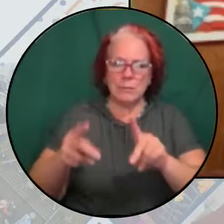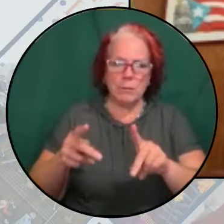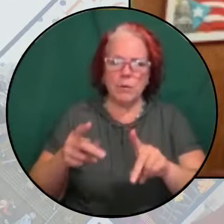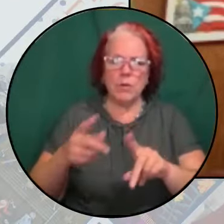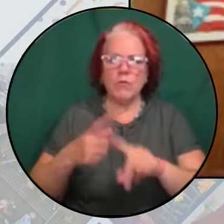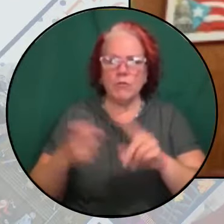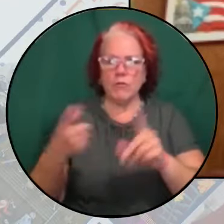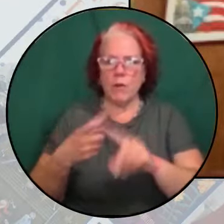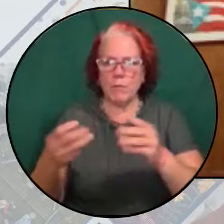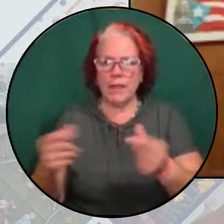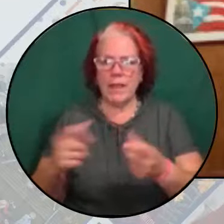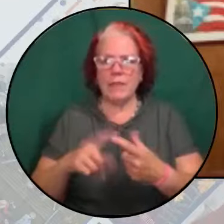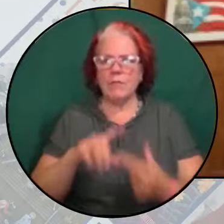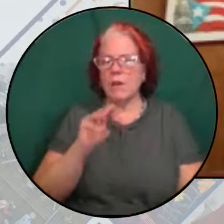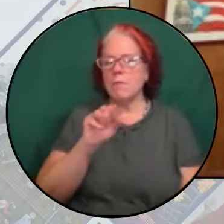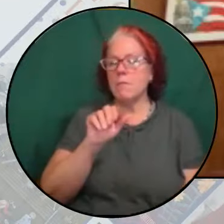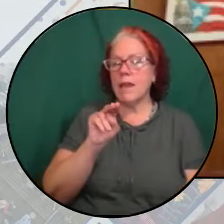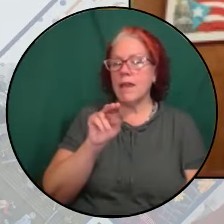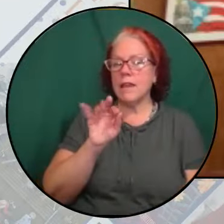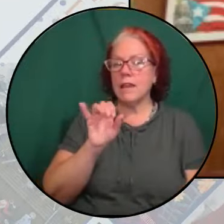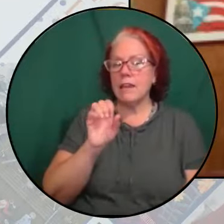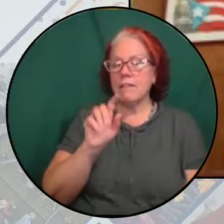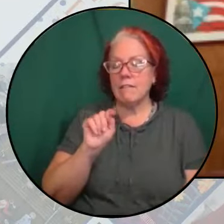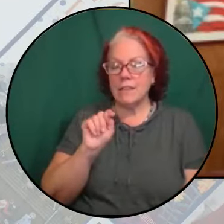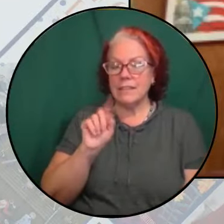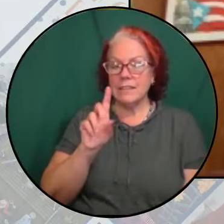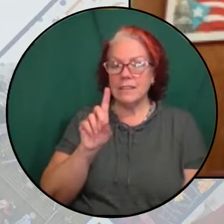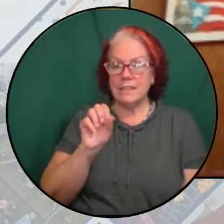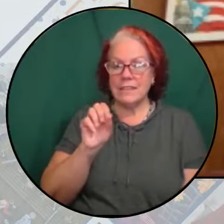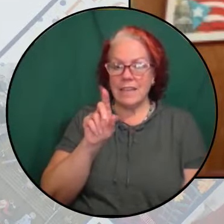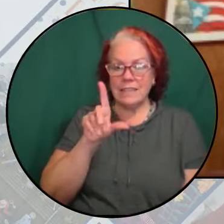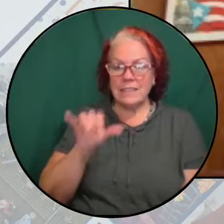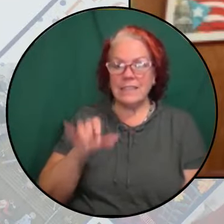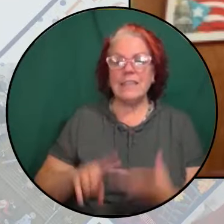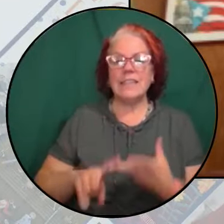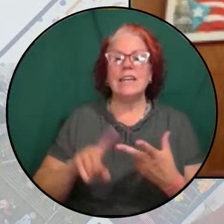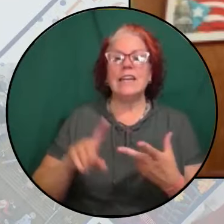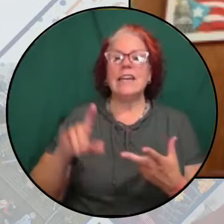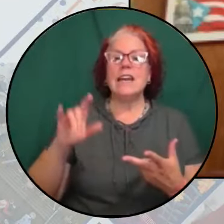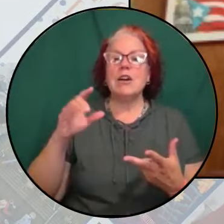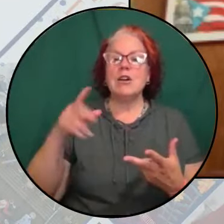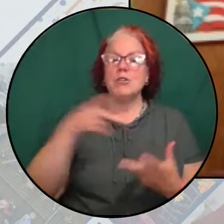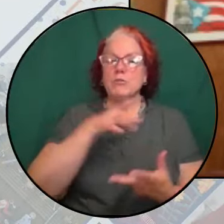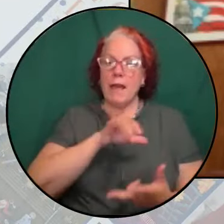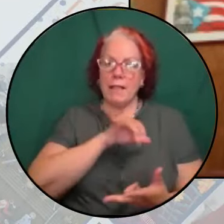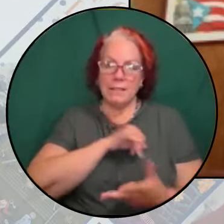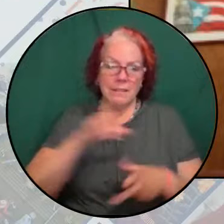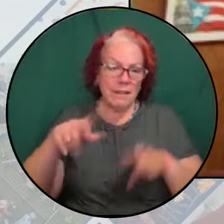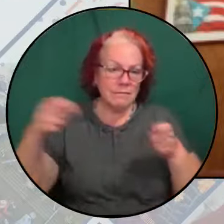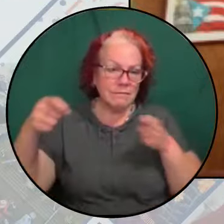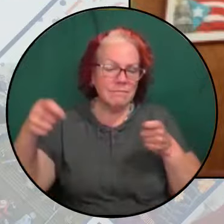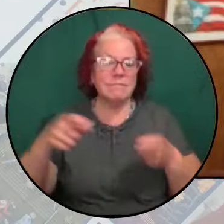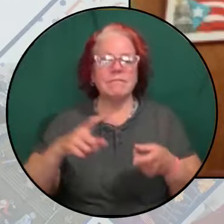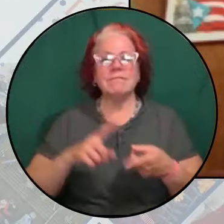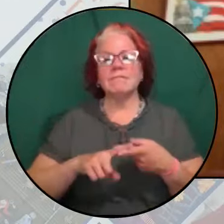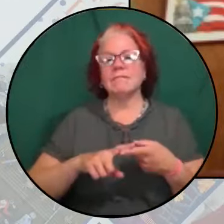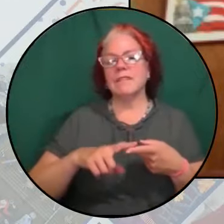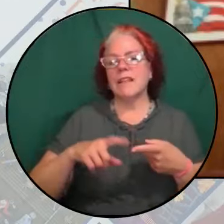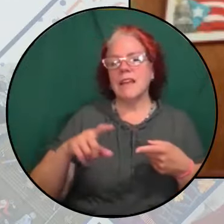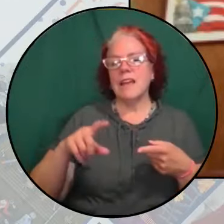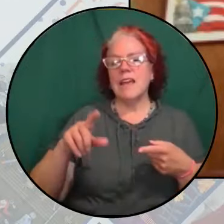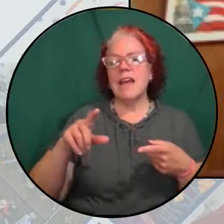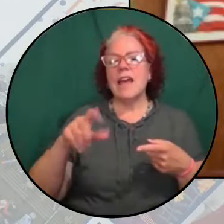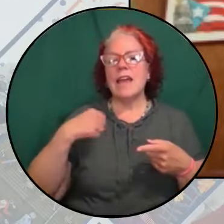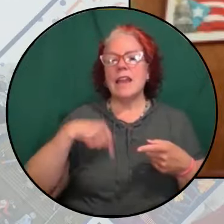colonization of Palestine, to fascist coups across the global south. And as such, what we're witnessing in Palestine, as Mohammed